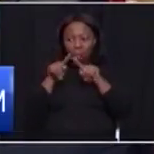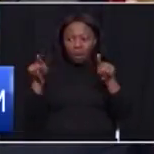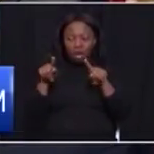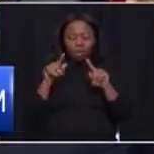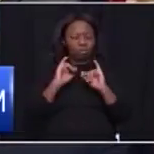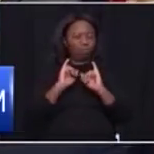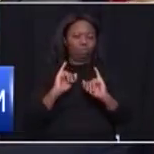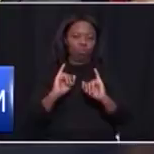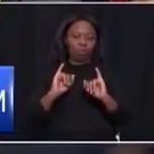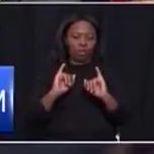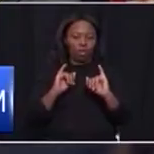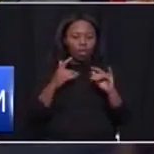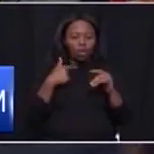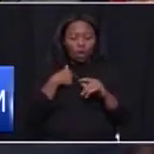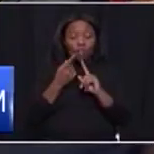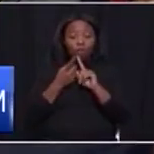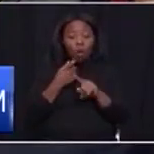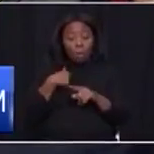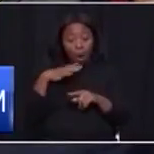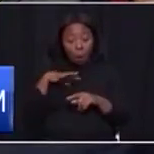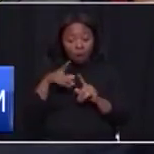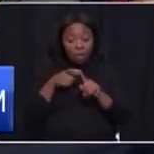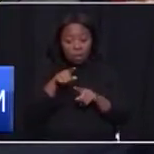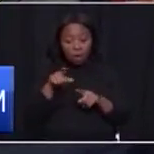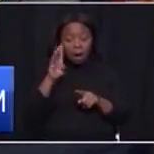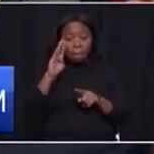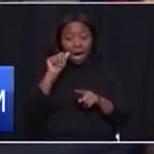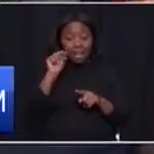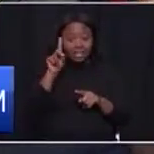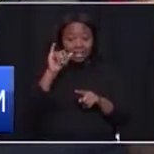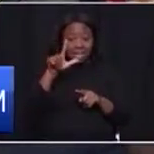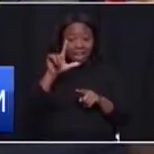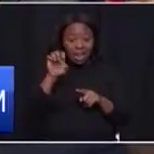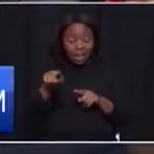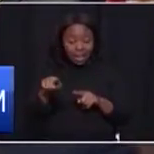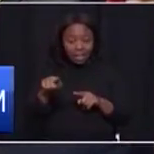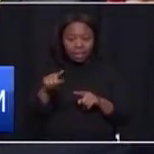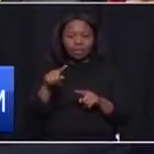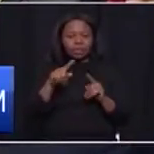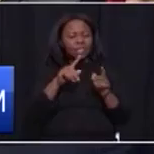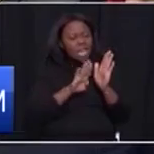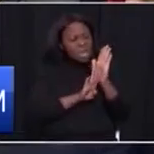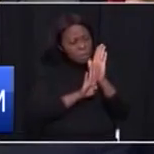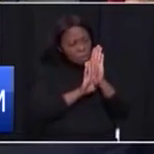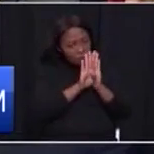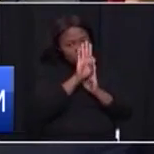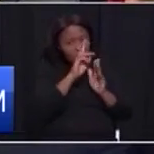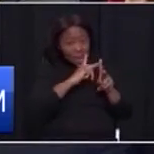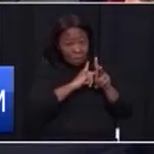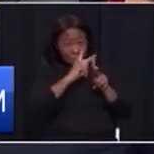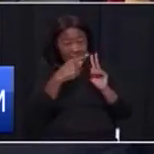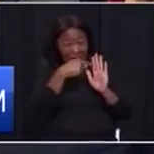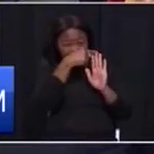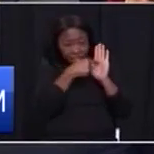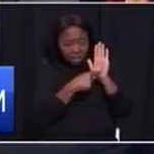Bandile Masuku? In the first hundred days, firstly, I need a health improvement plan for